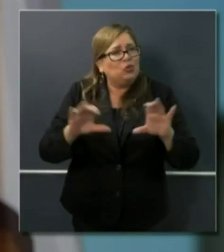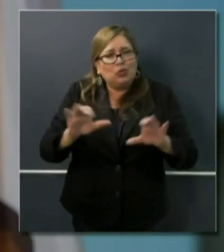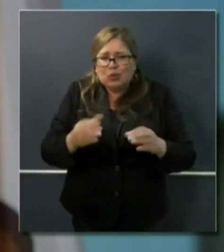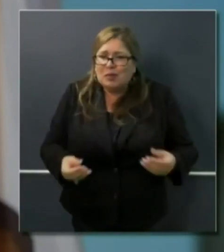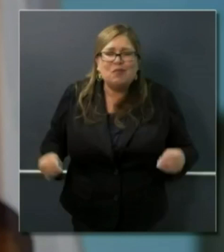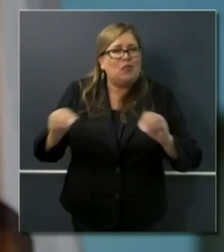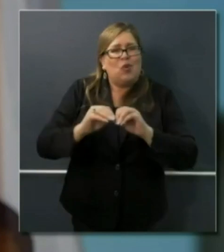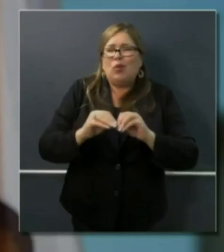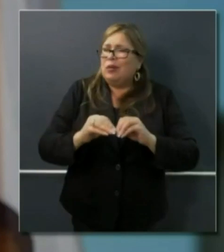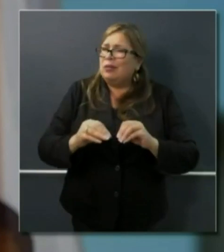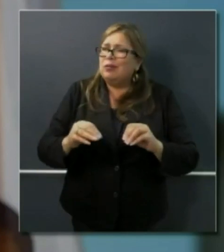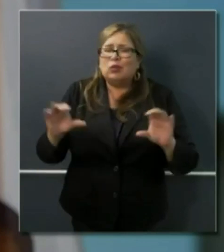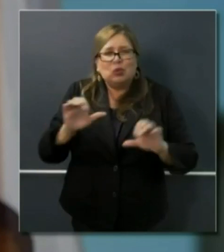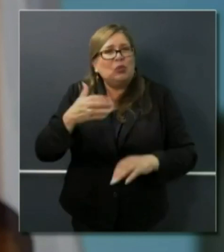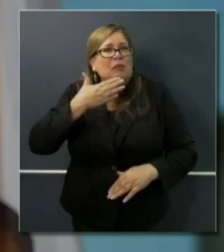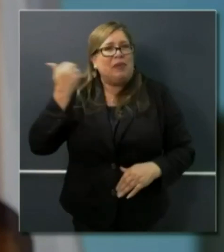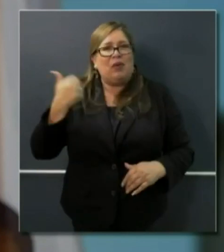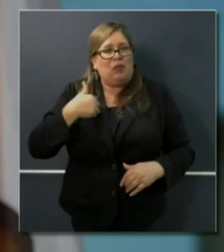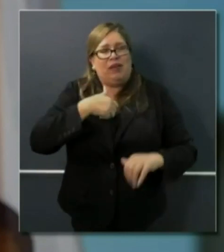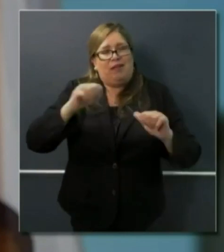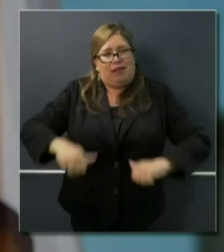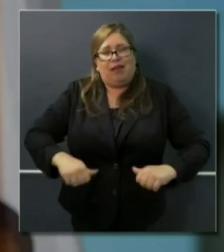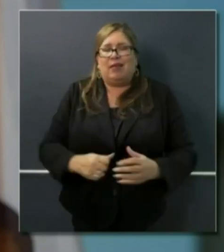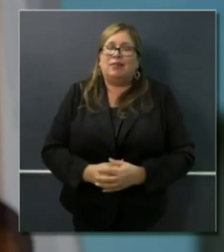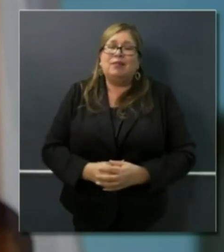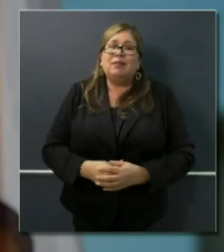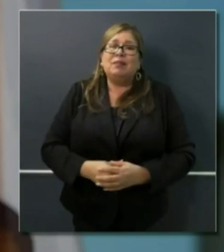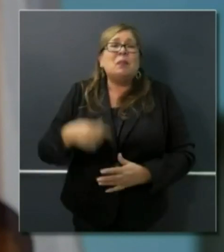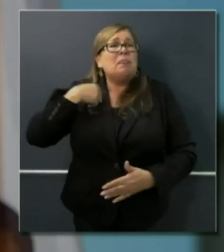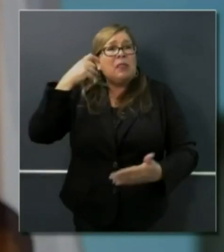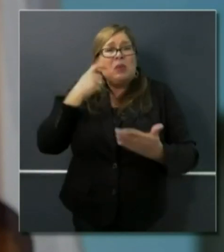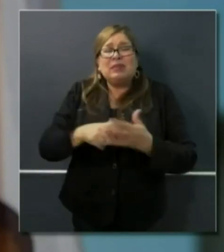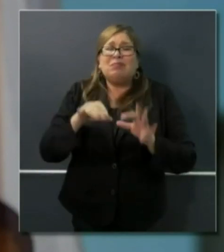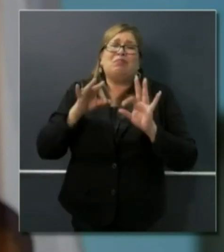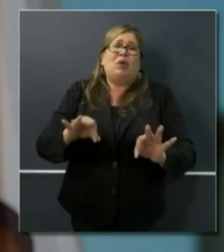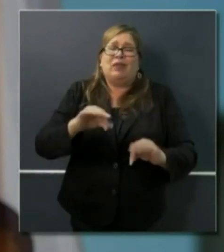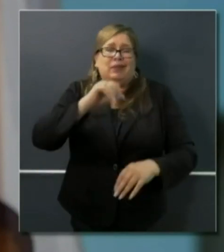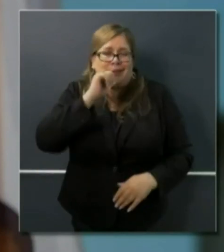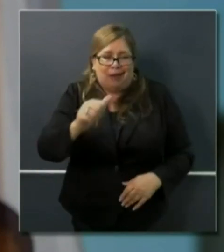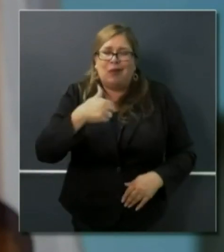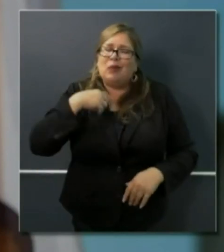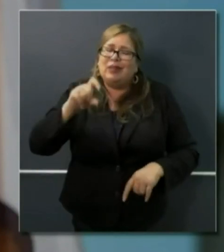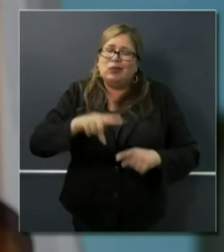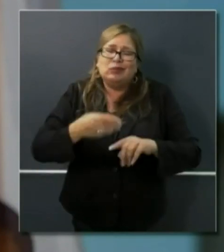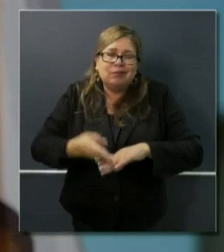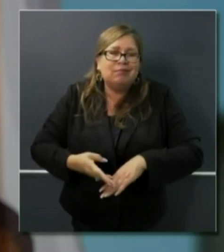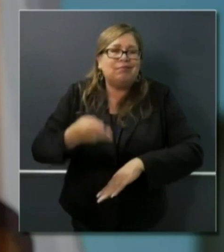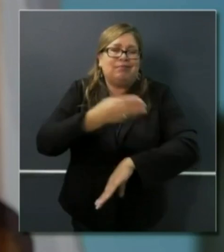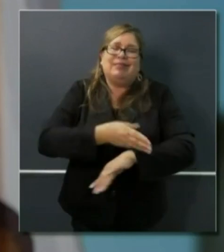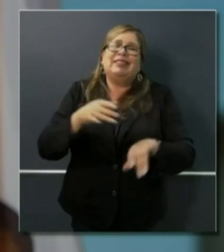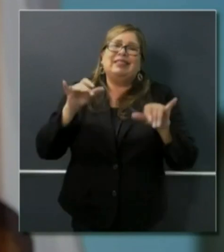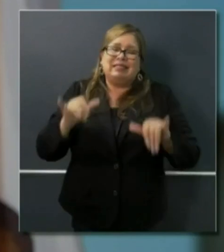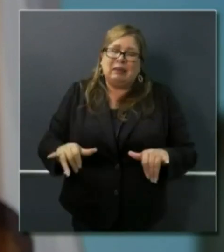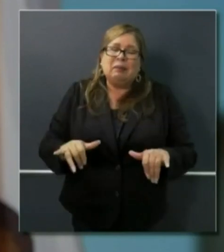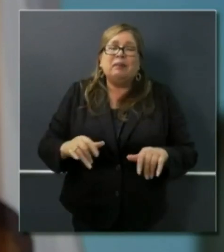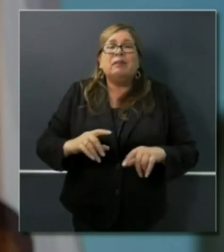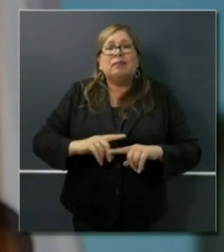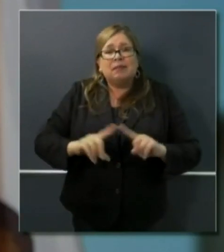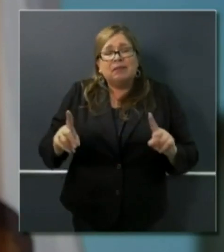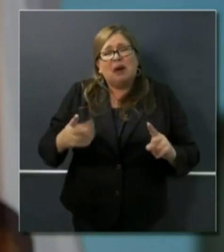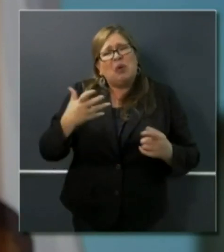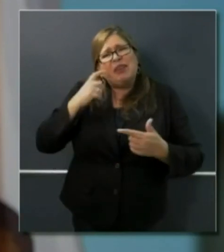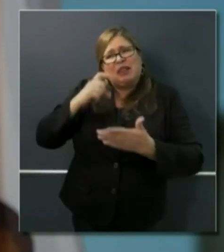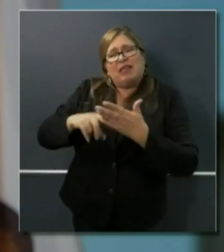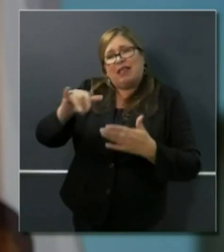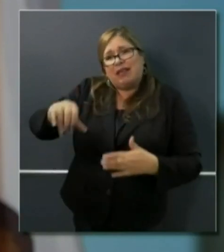we still have more to do in this space and obviously I want to extend recognition of that and also